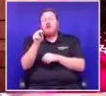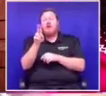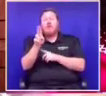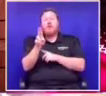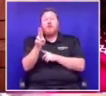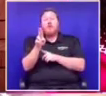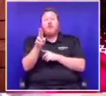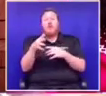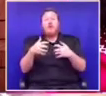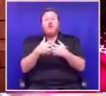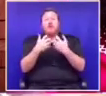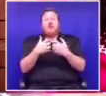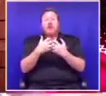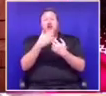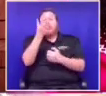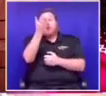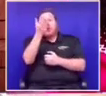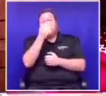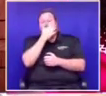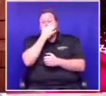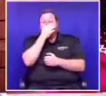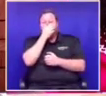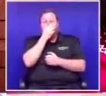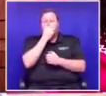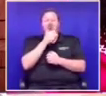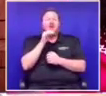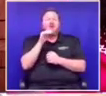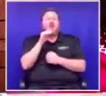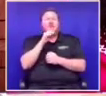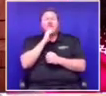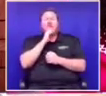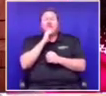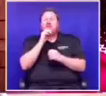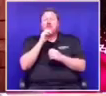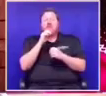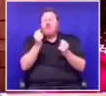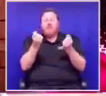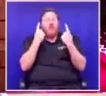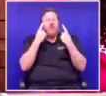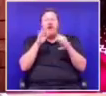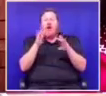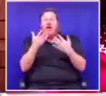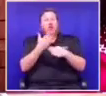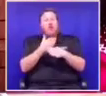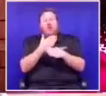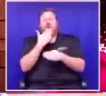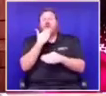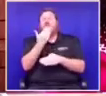challenging you, President, meaning we don't understand what we're in for. Thank you, President.